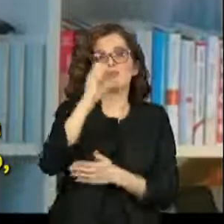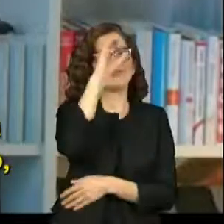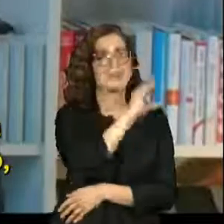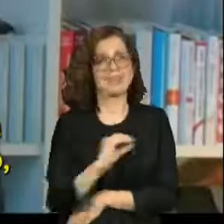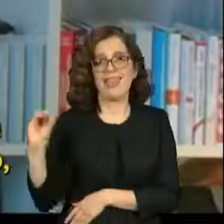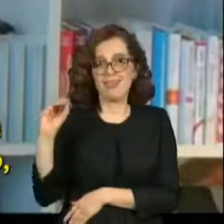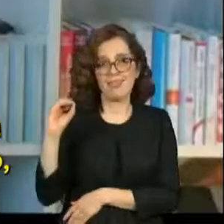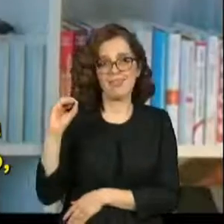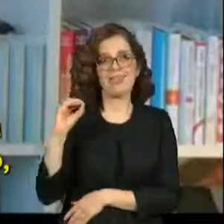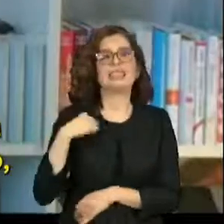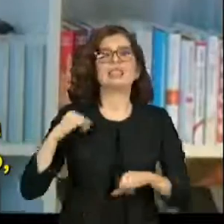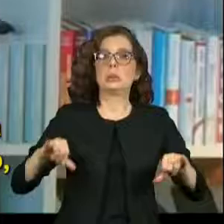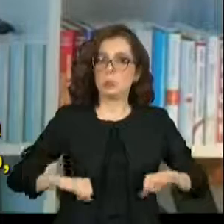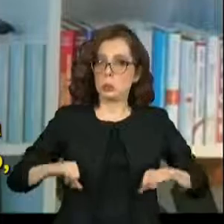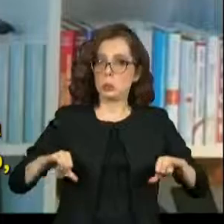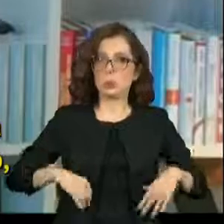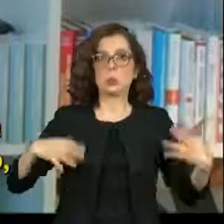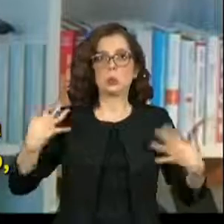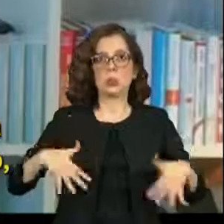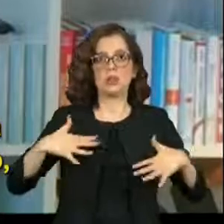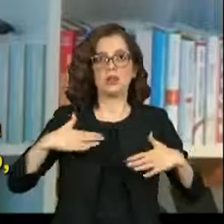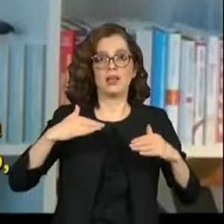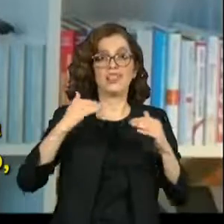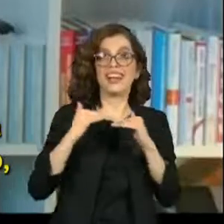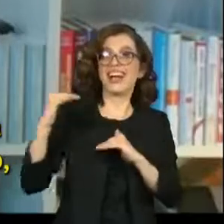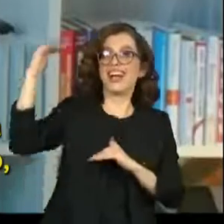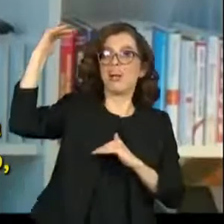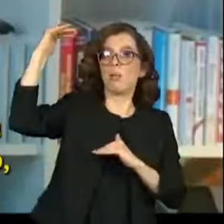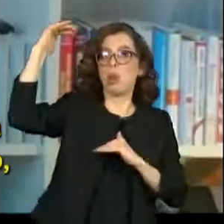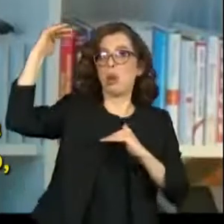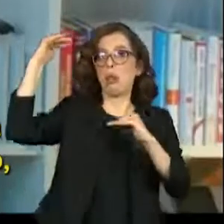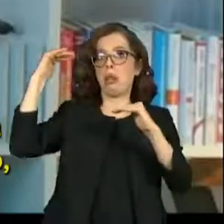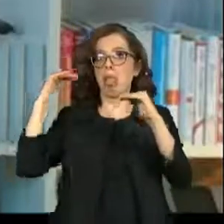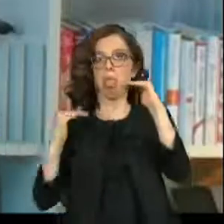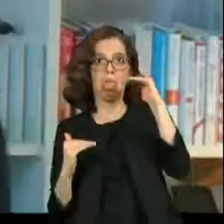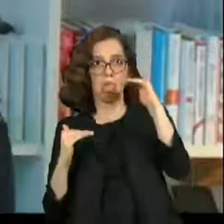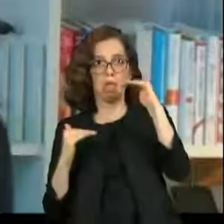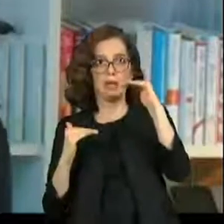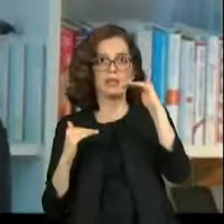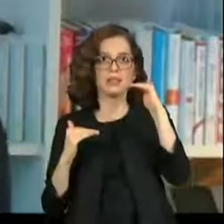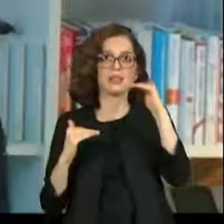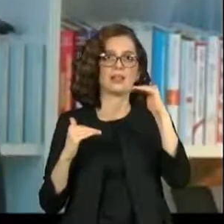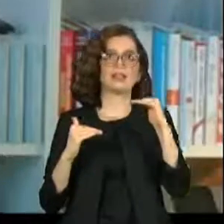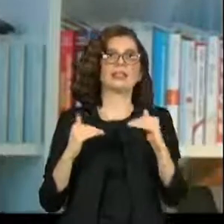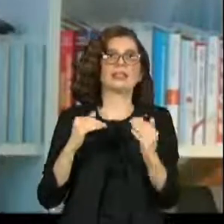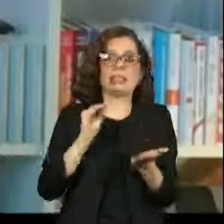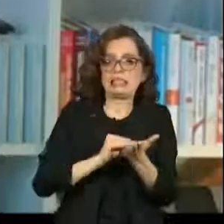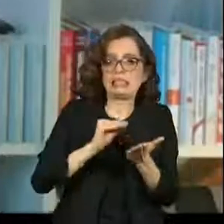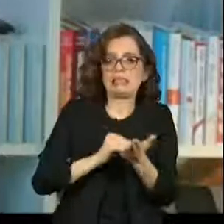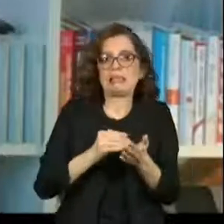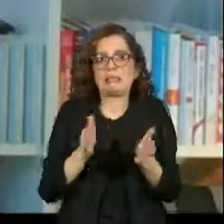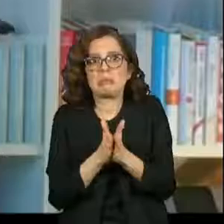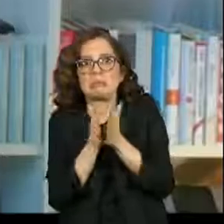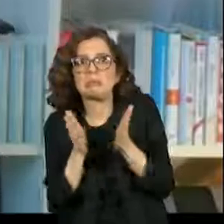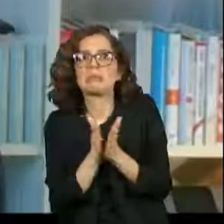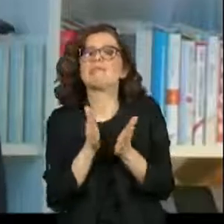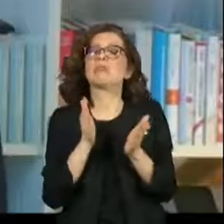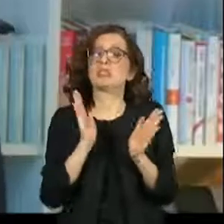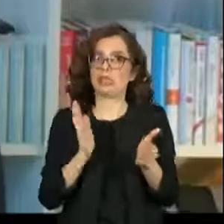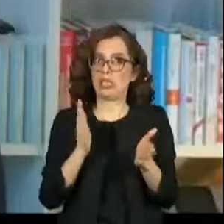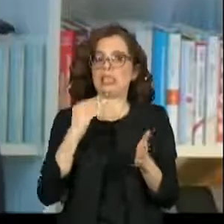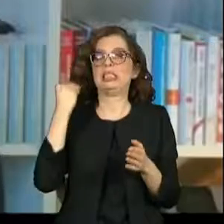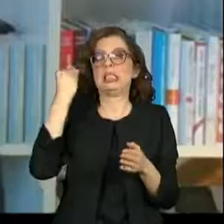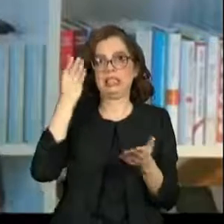So, you know, I had I experienced massive downward social mobility from being pretty well off to not having very much.